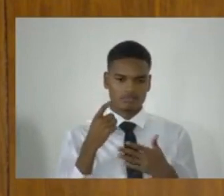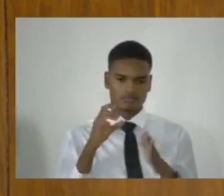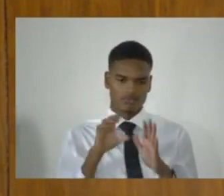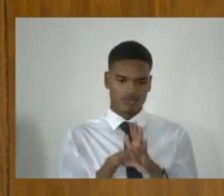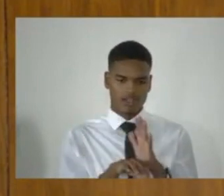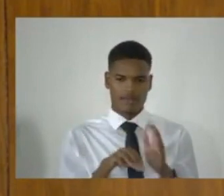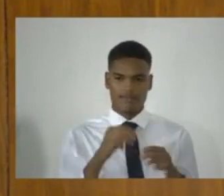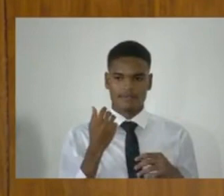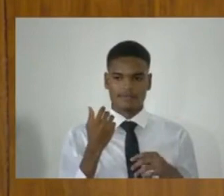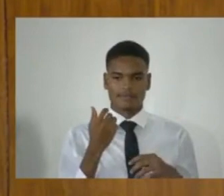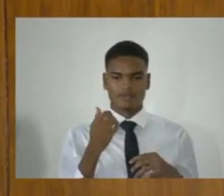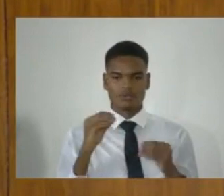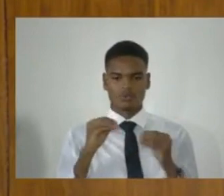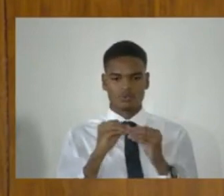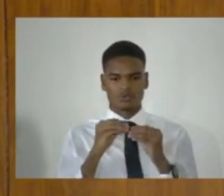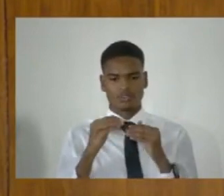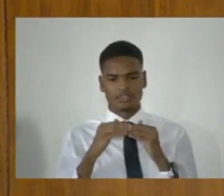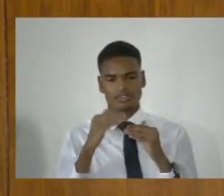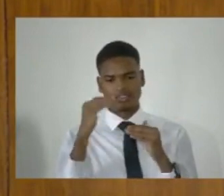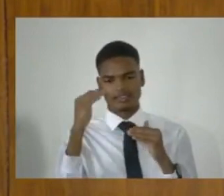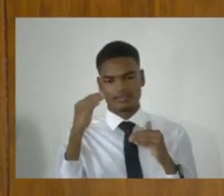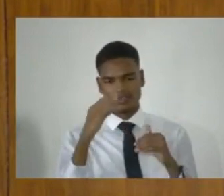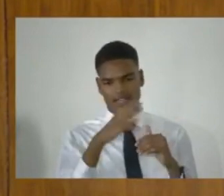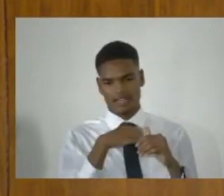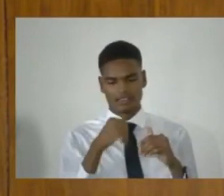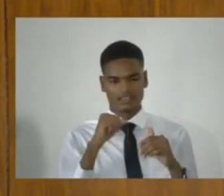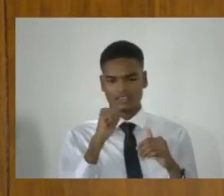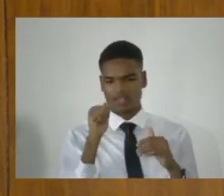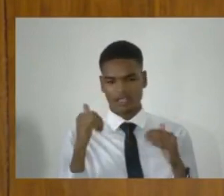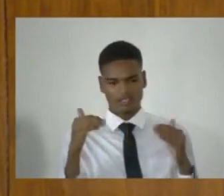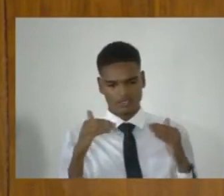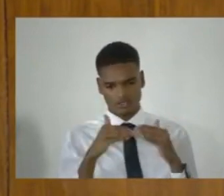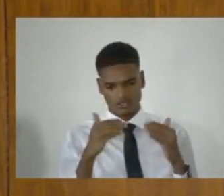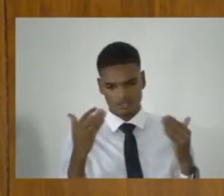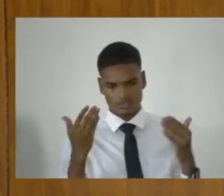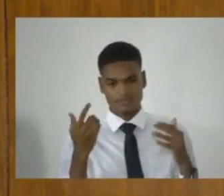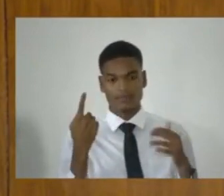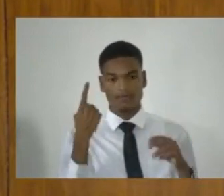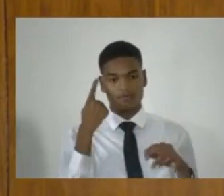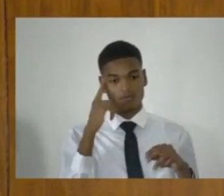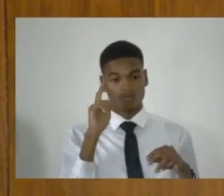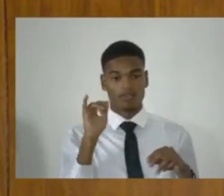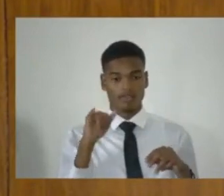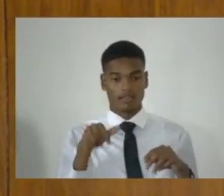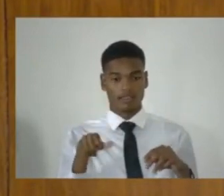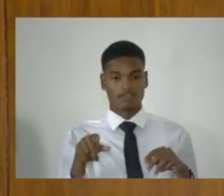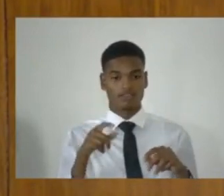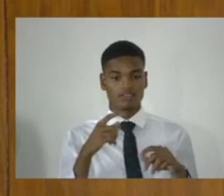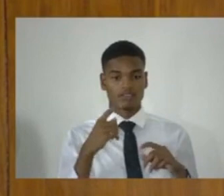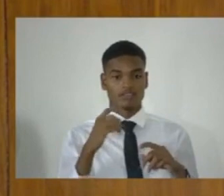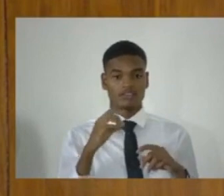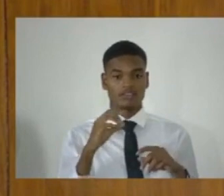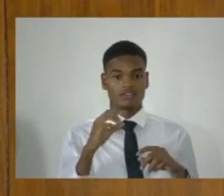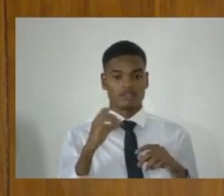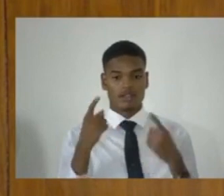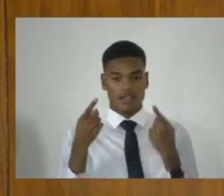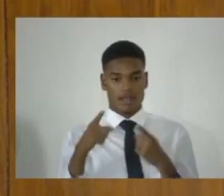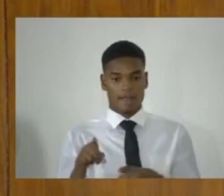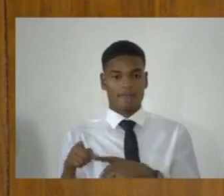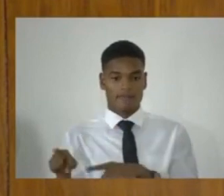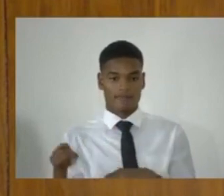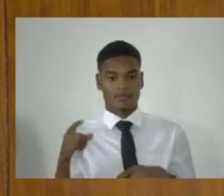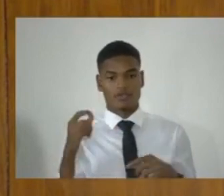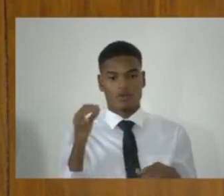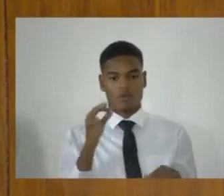excessive and manifestly unjust in the circumstances of the case, the court